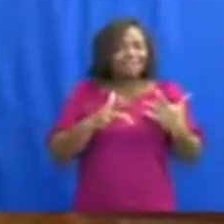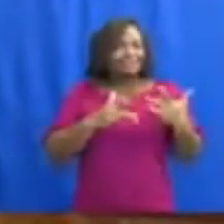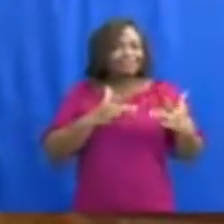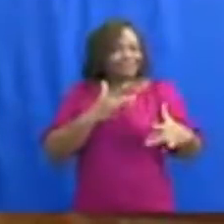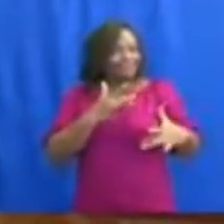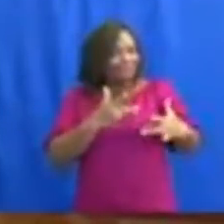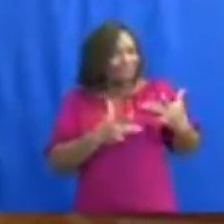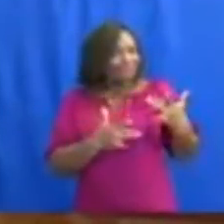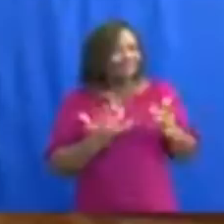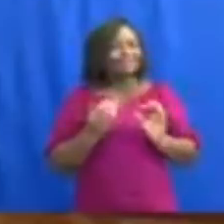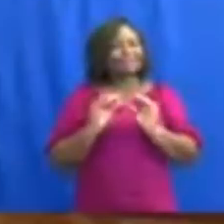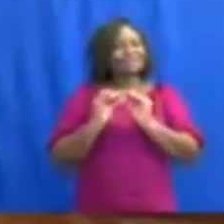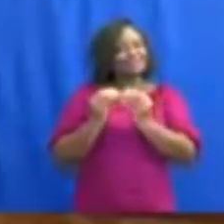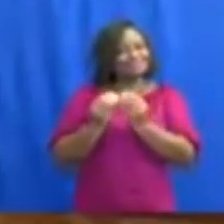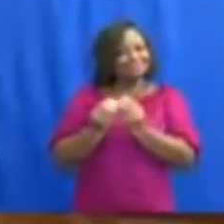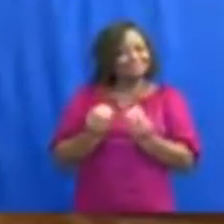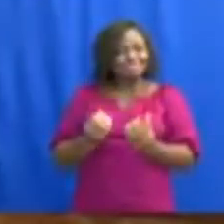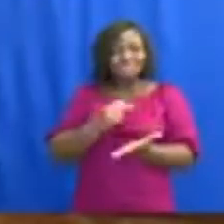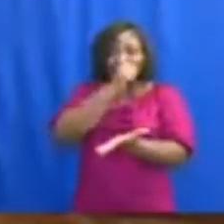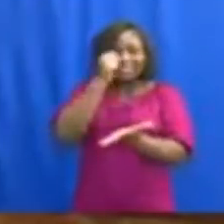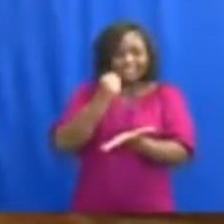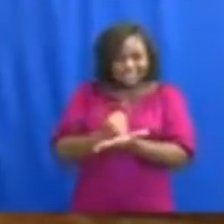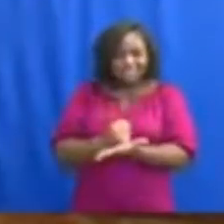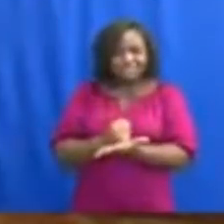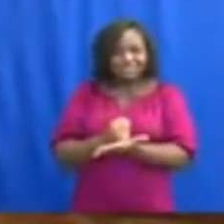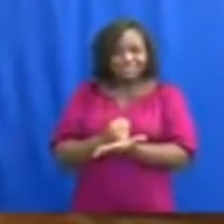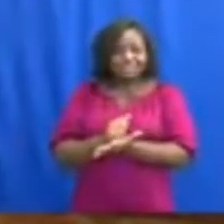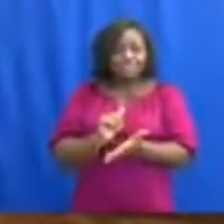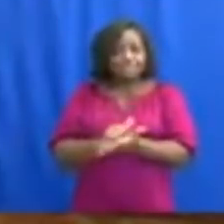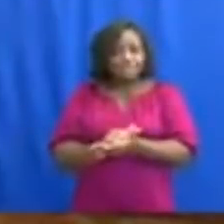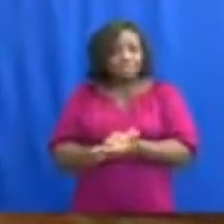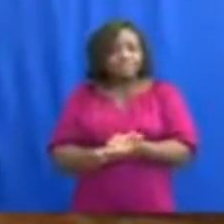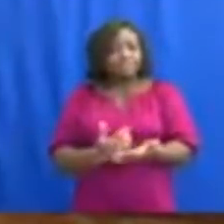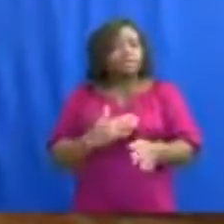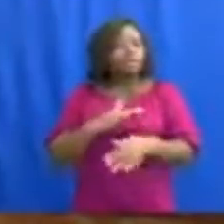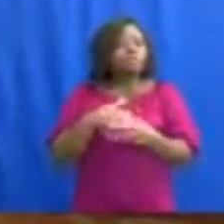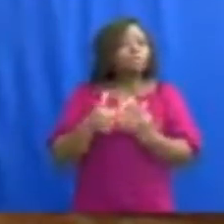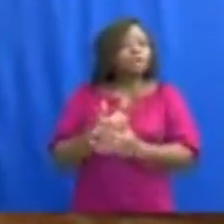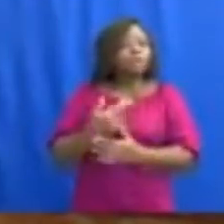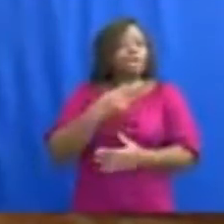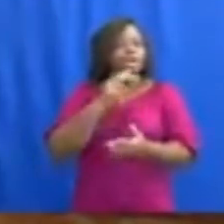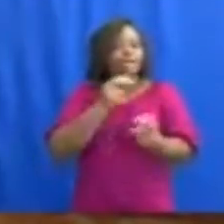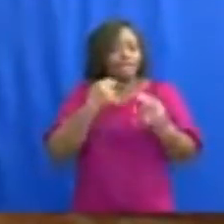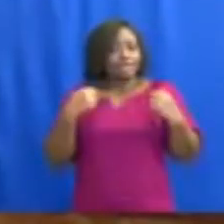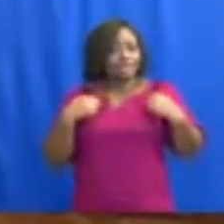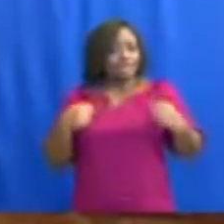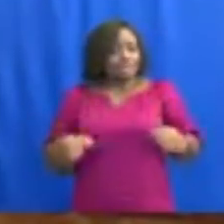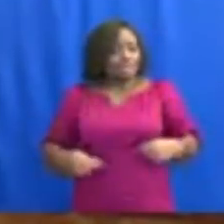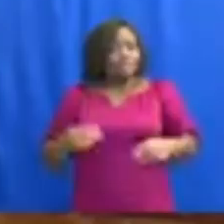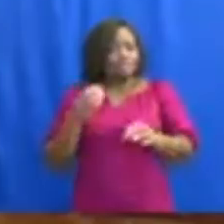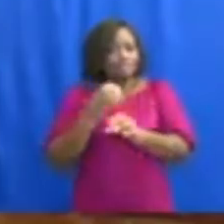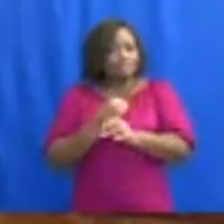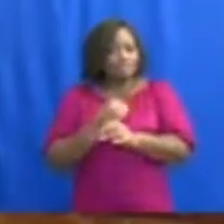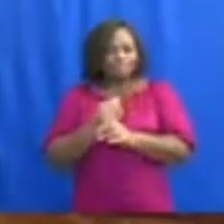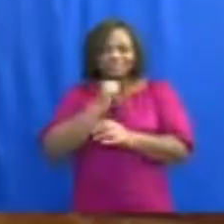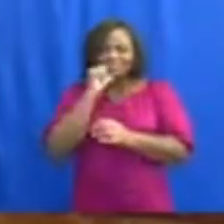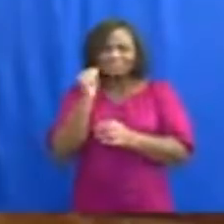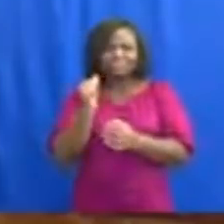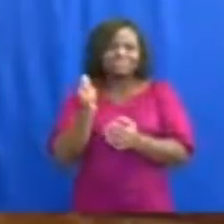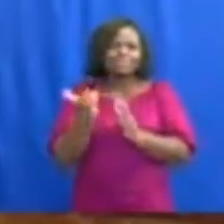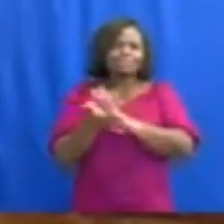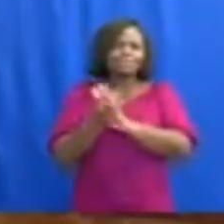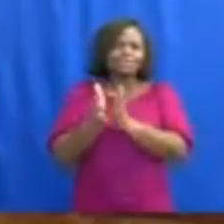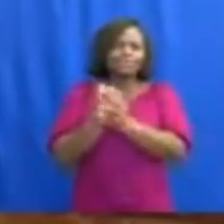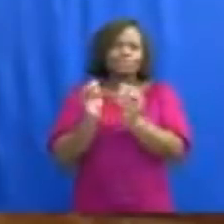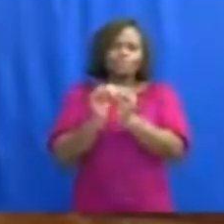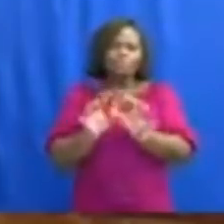offers which will ensure that our overall health care systems are not unduly burdened and